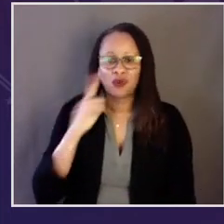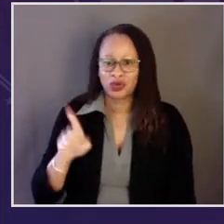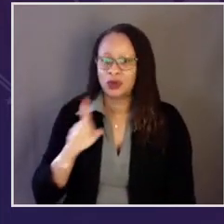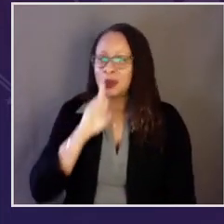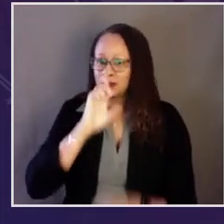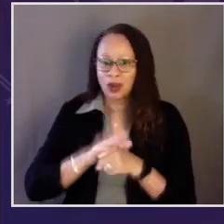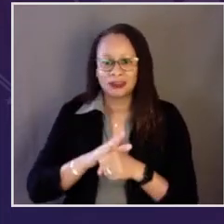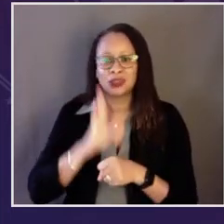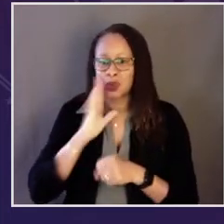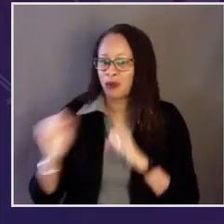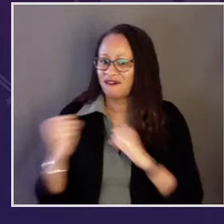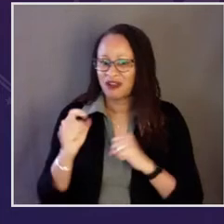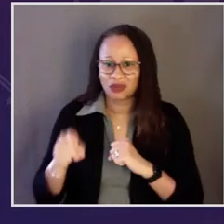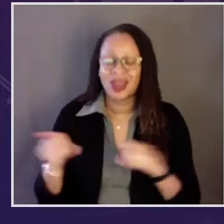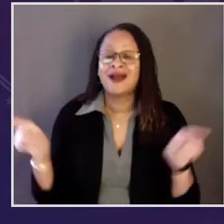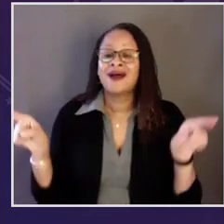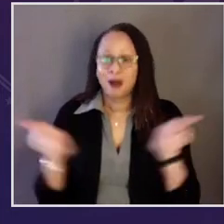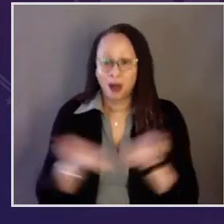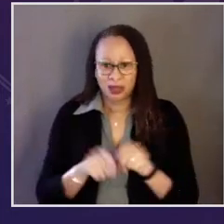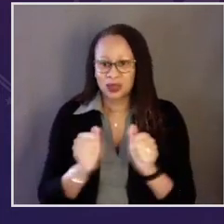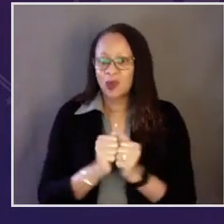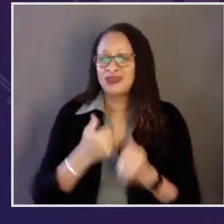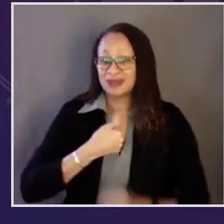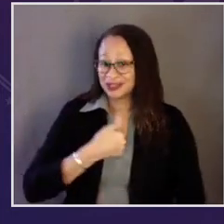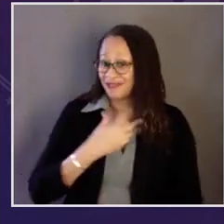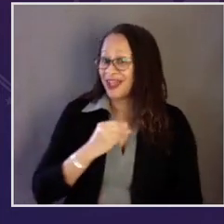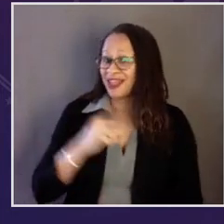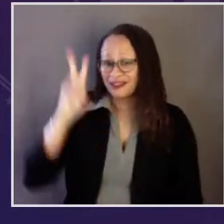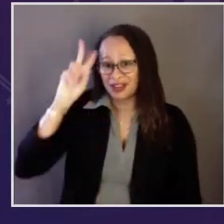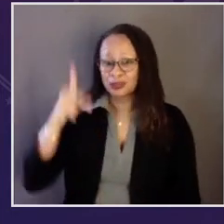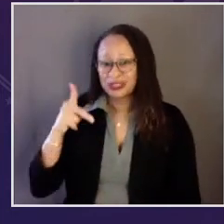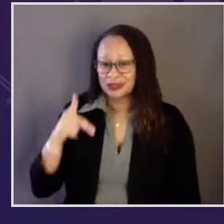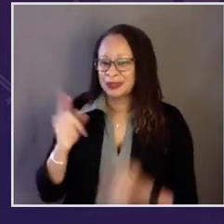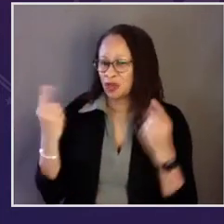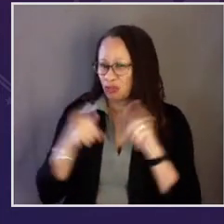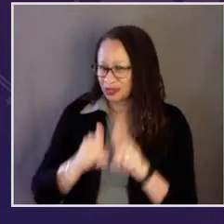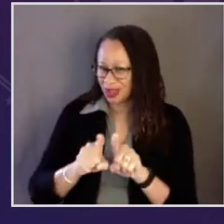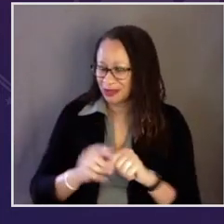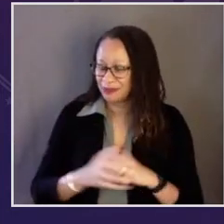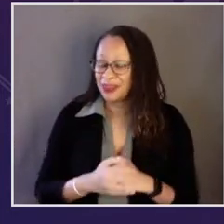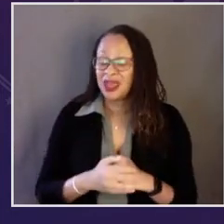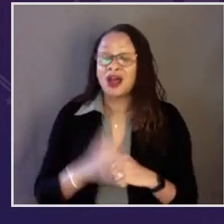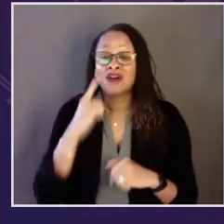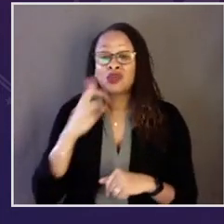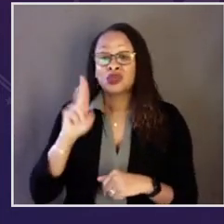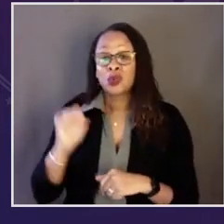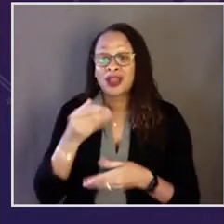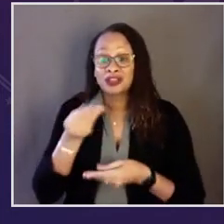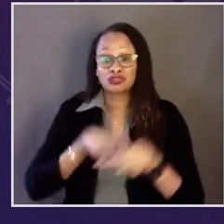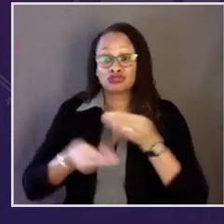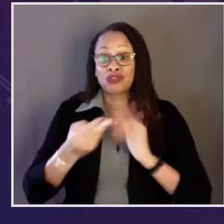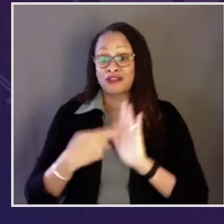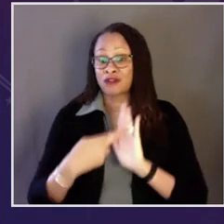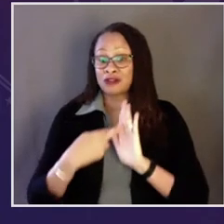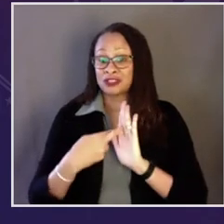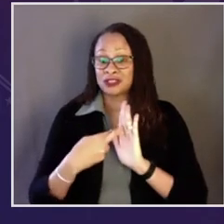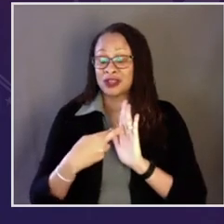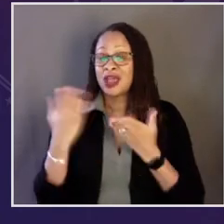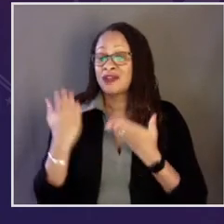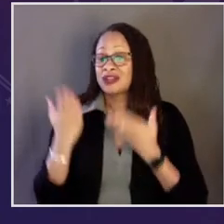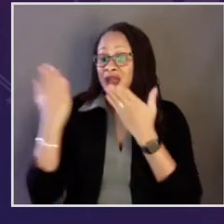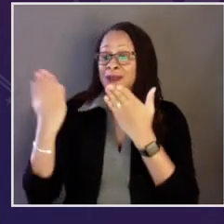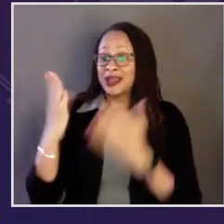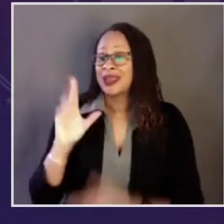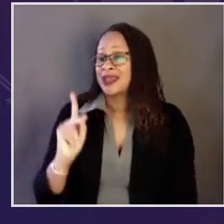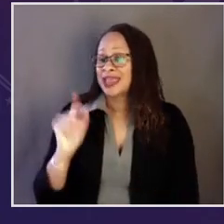And Dennis will always be there for you, I promise you, always fighting for you, as will the Vice President and I. For the